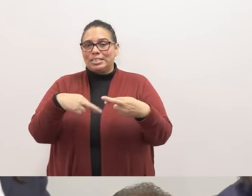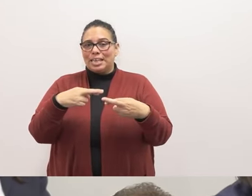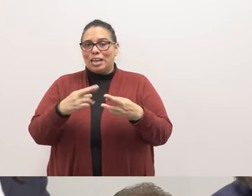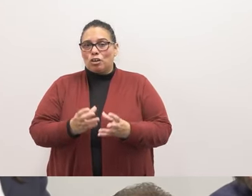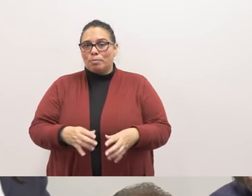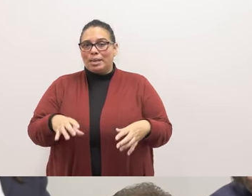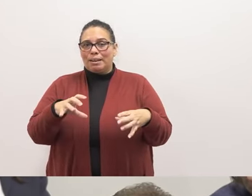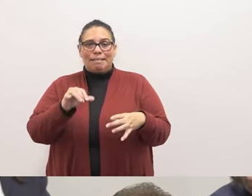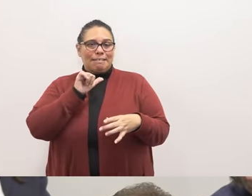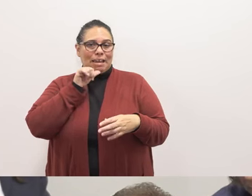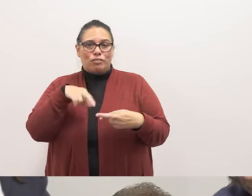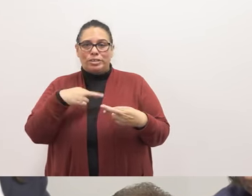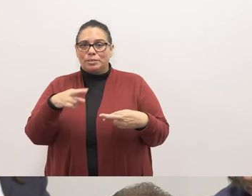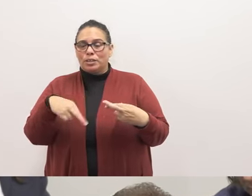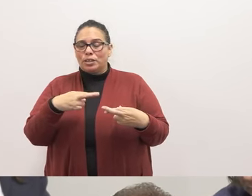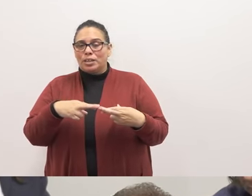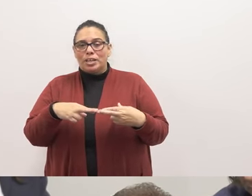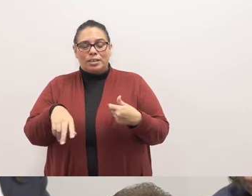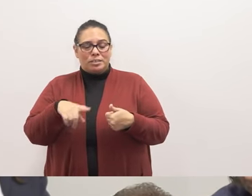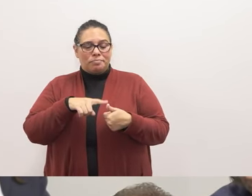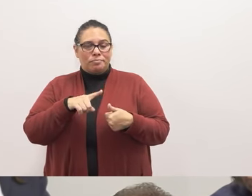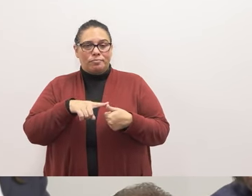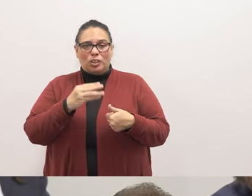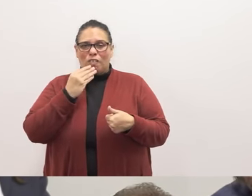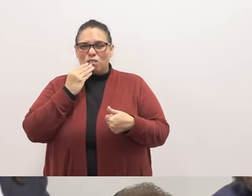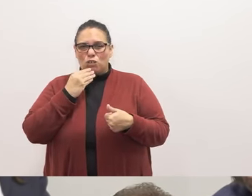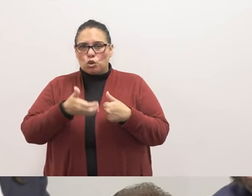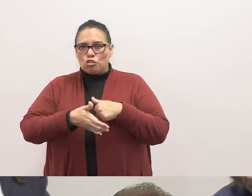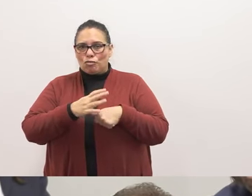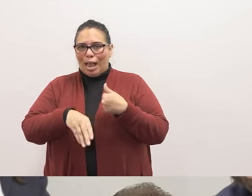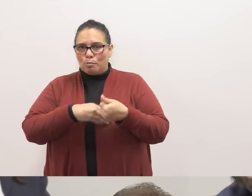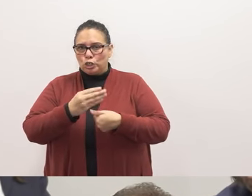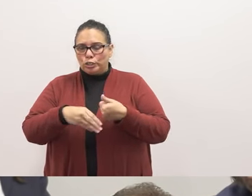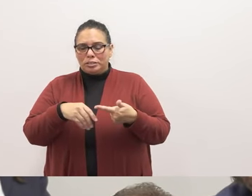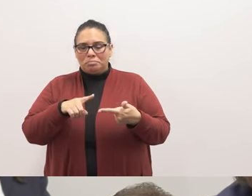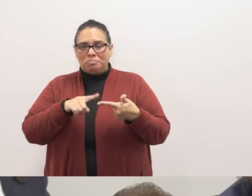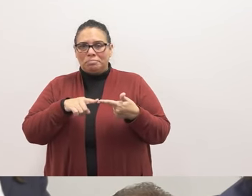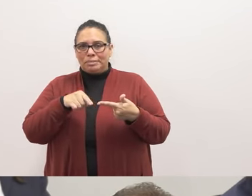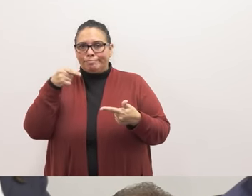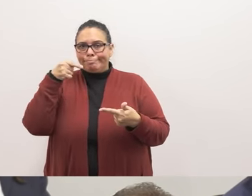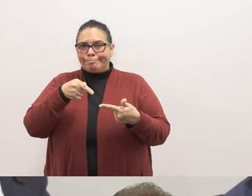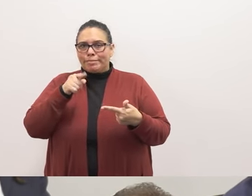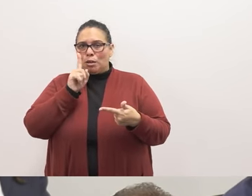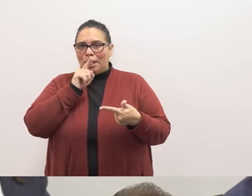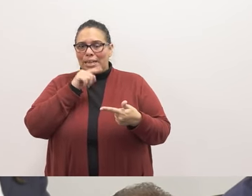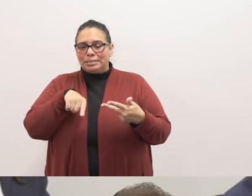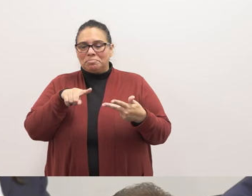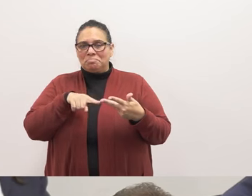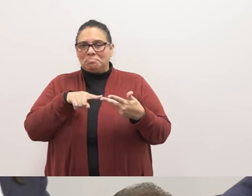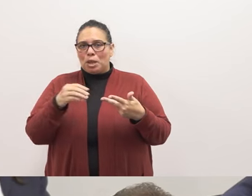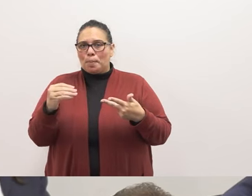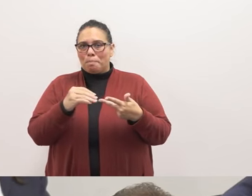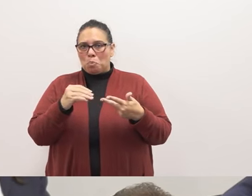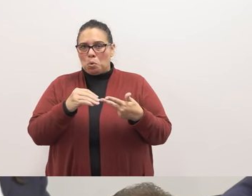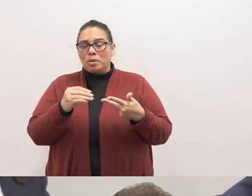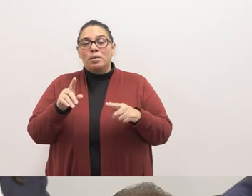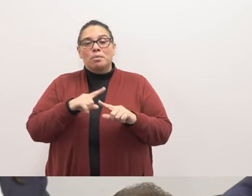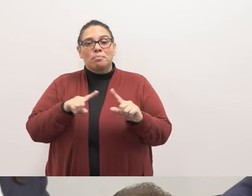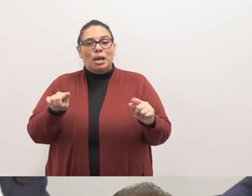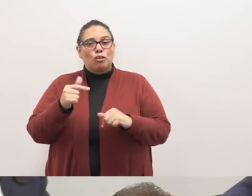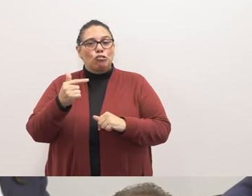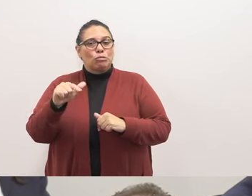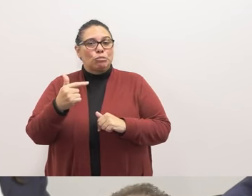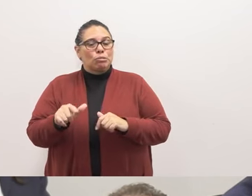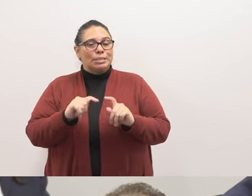such as 3D filament, food wrappers, certain plastics, and more. This program will recover immense amount of wastes. However, green teams